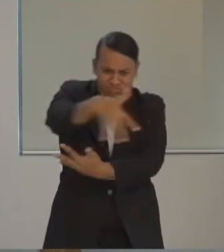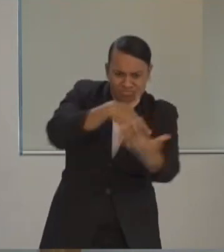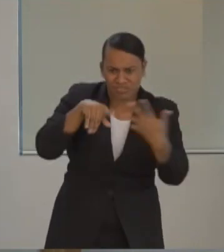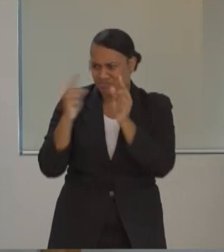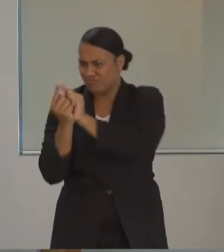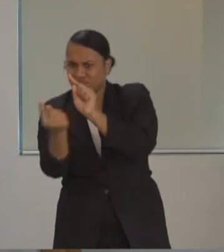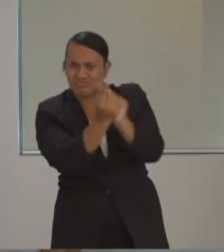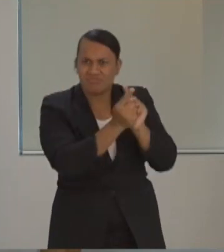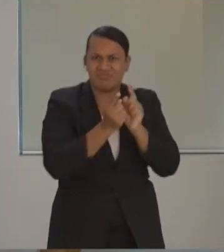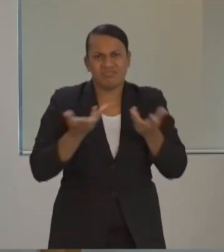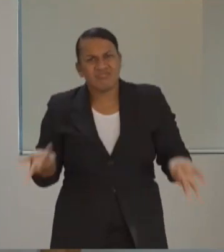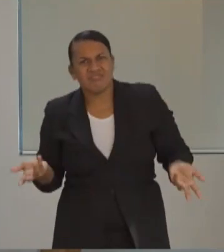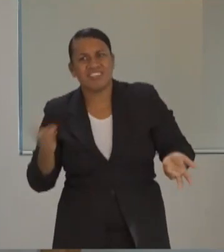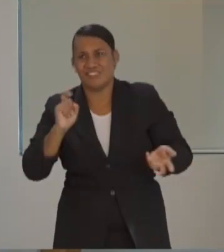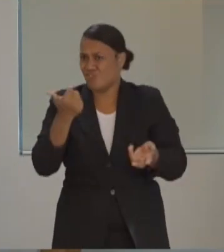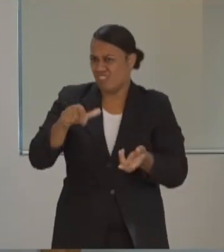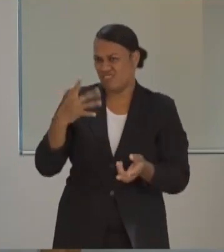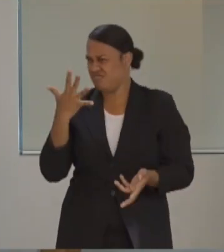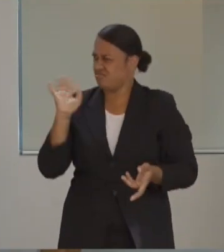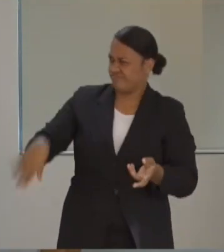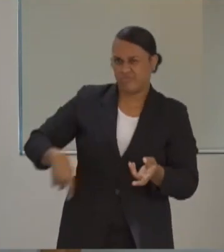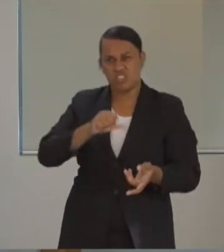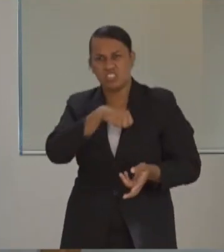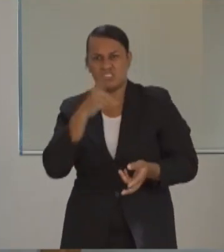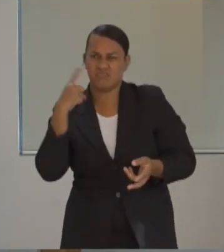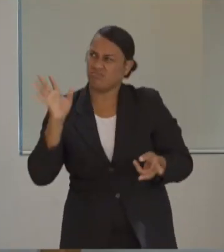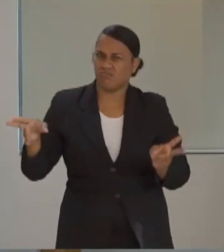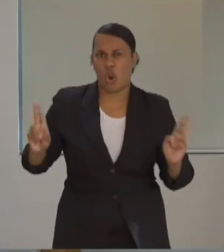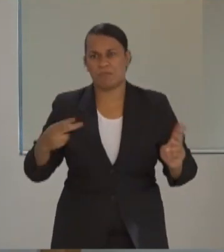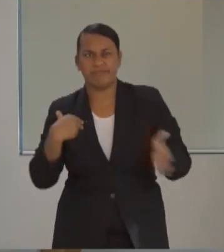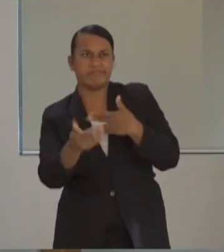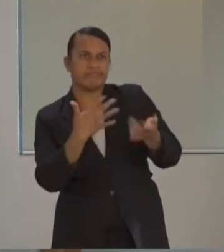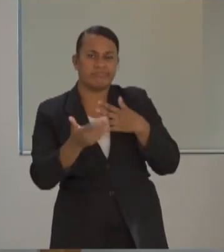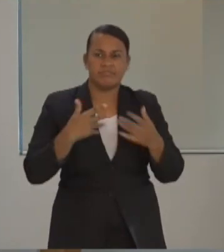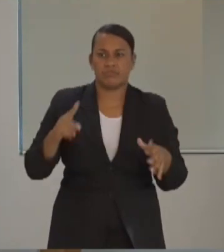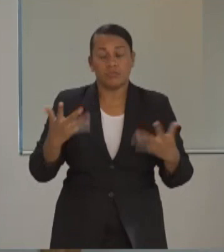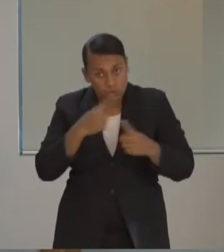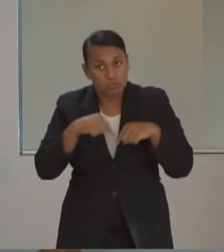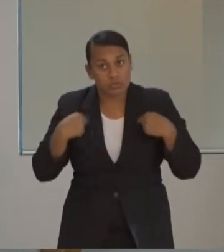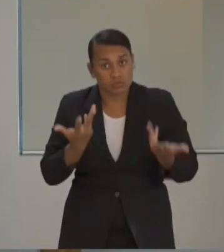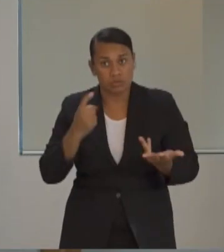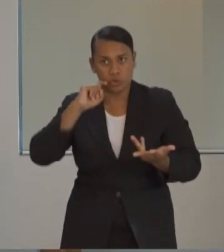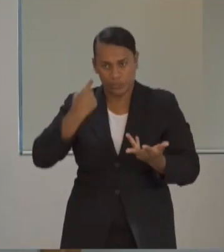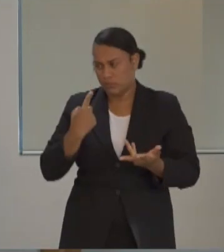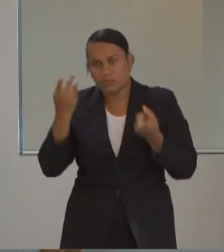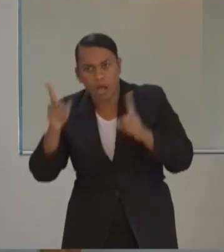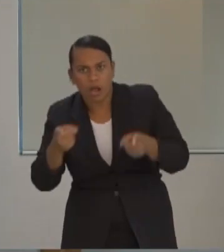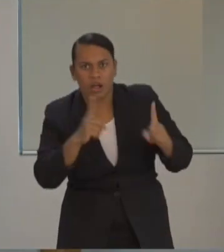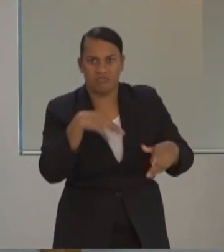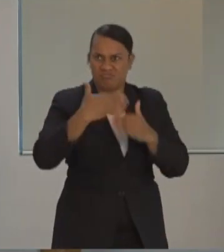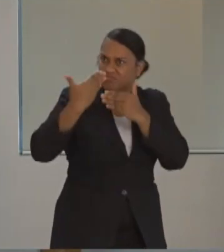otherwise acting like these are normal times, there's no question we will lose lives. The